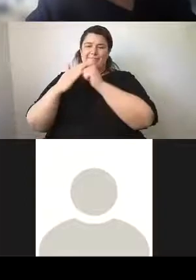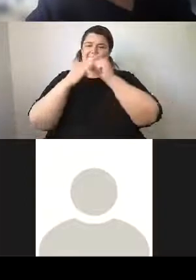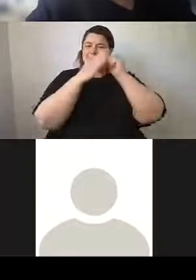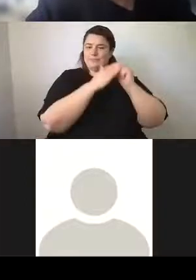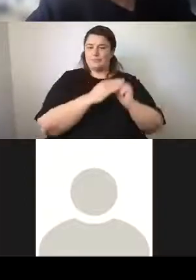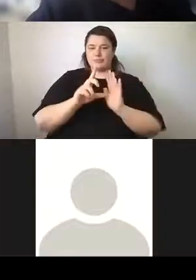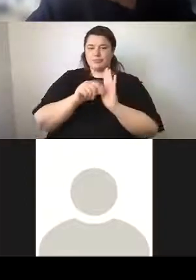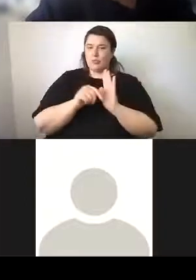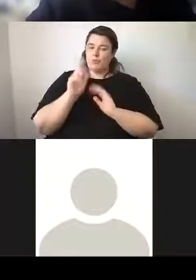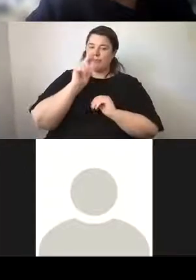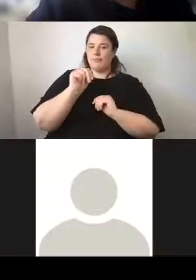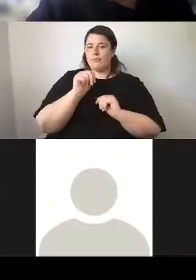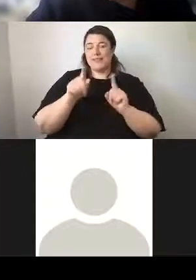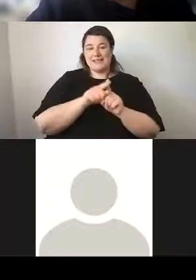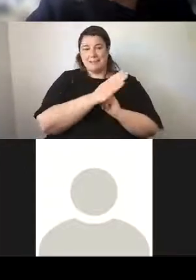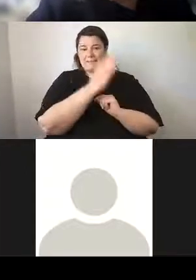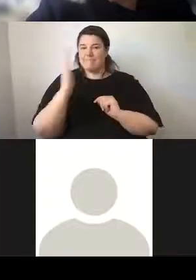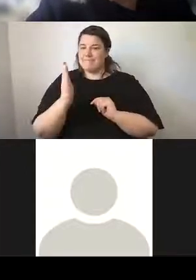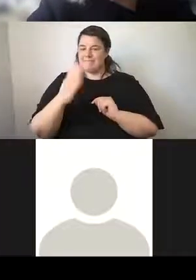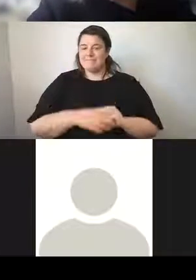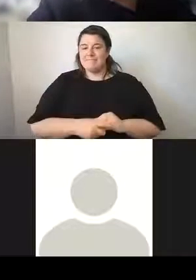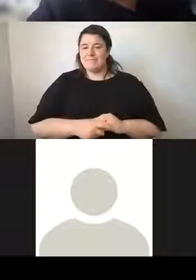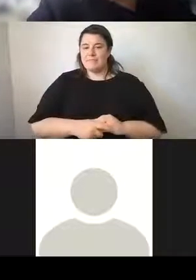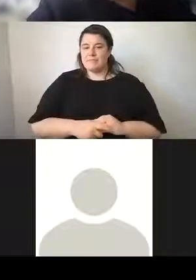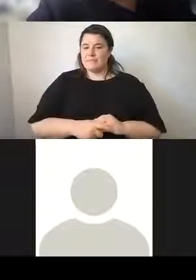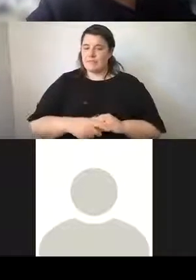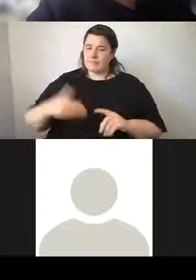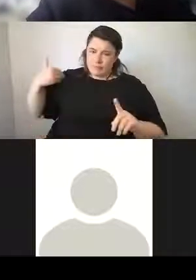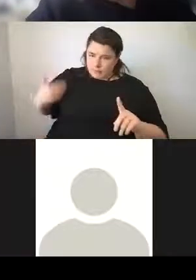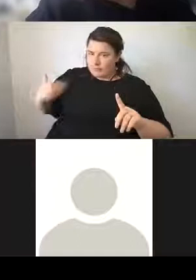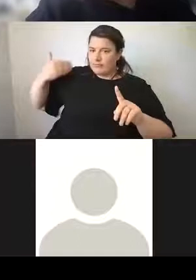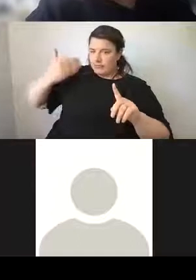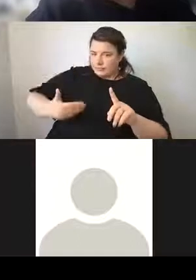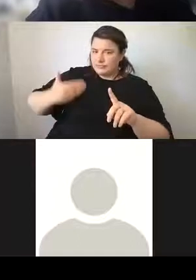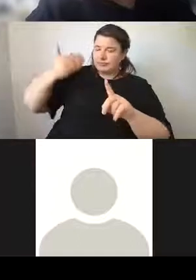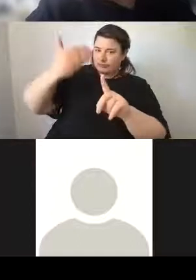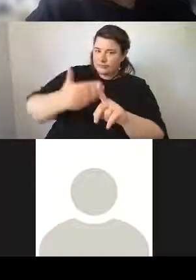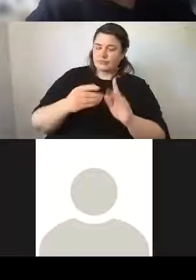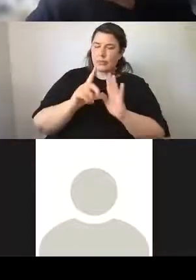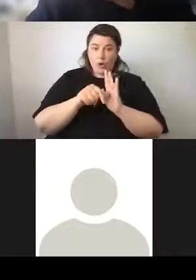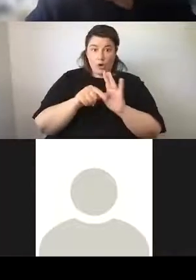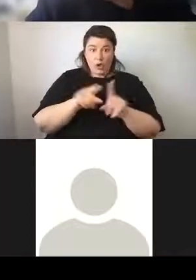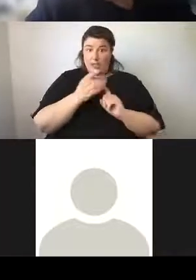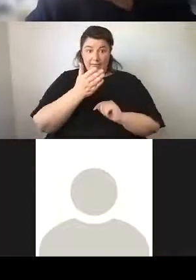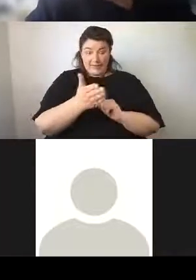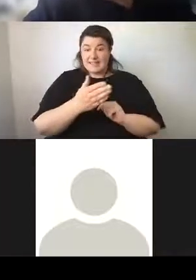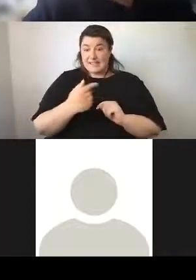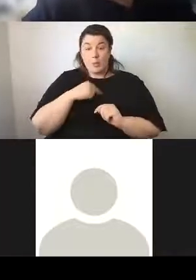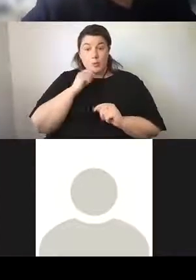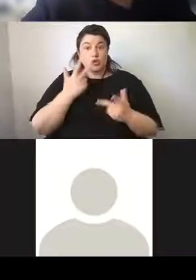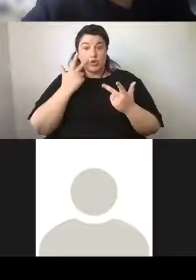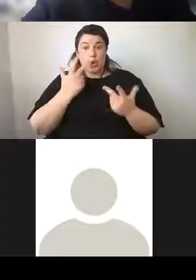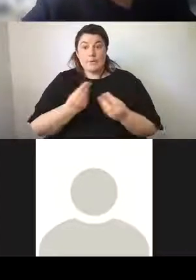on the right hand side. And for many, many decades, clocks like these, and we'll be looking at a few more,